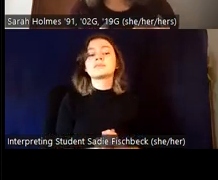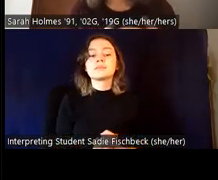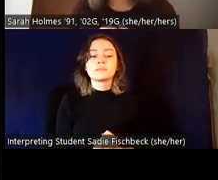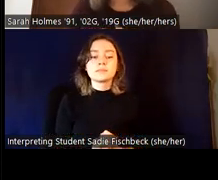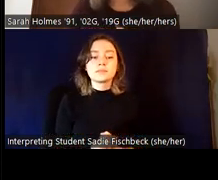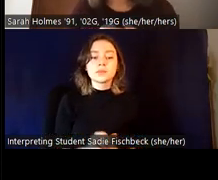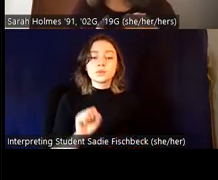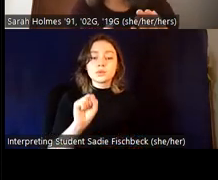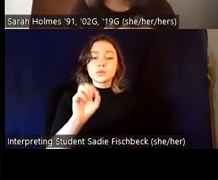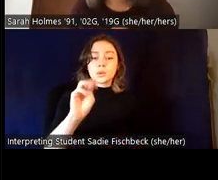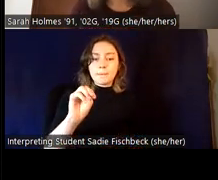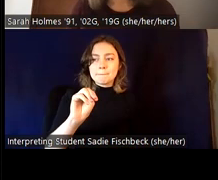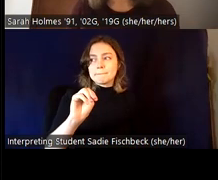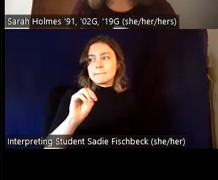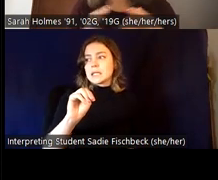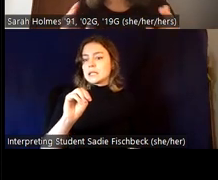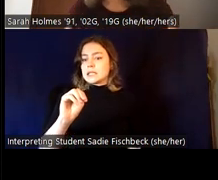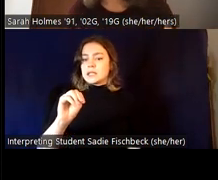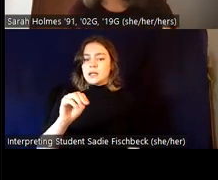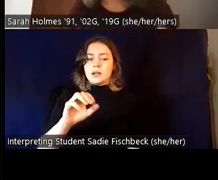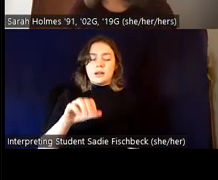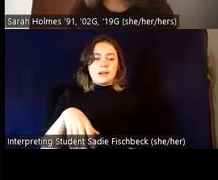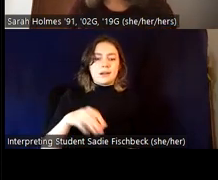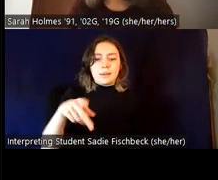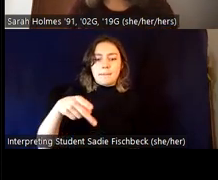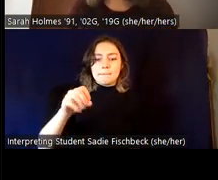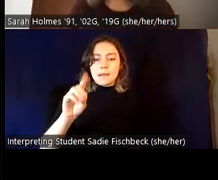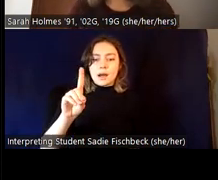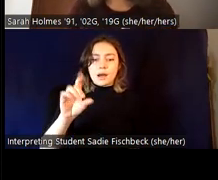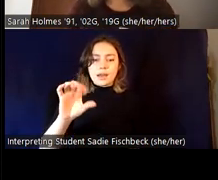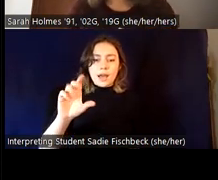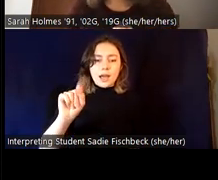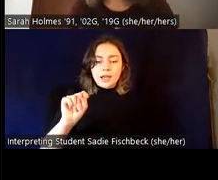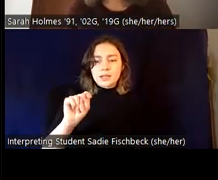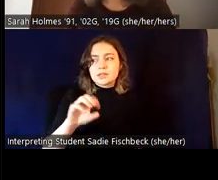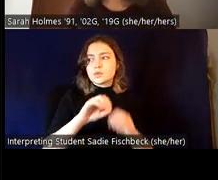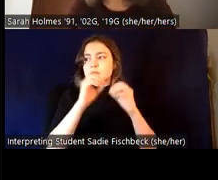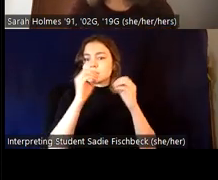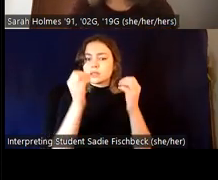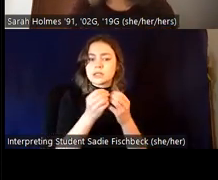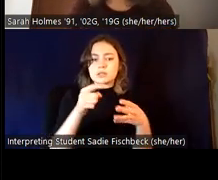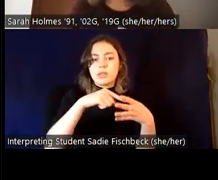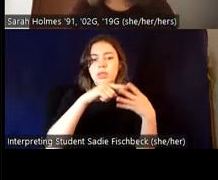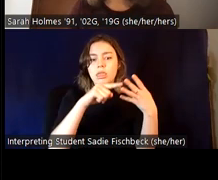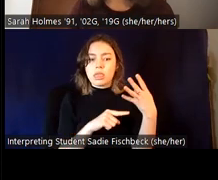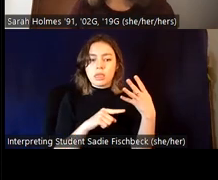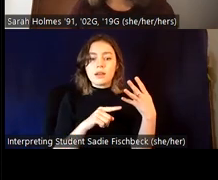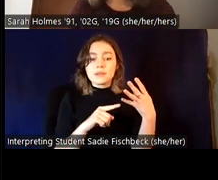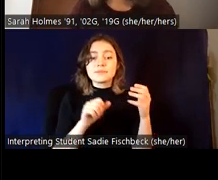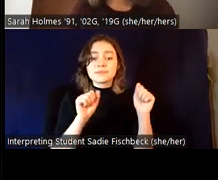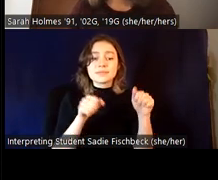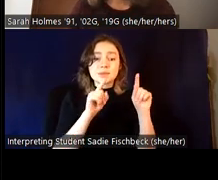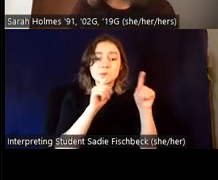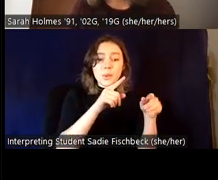blogs, podcasts, websites, organizations, um, you know, where you can go to for information, go to for